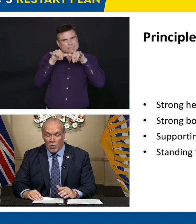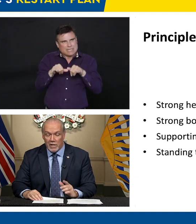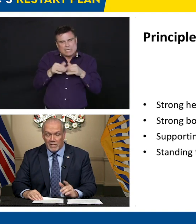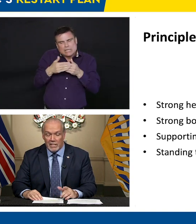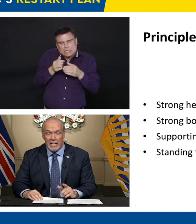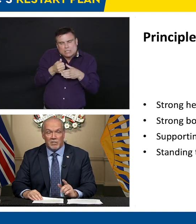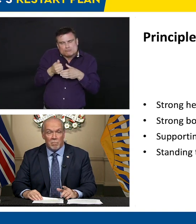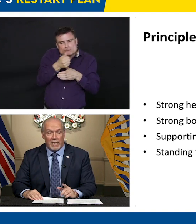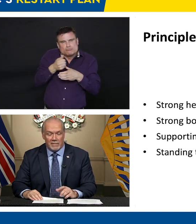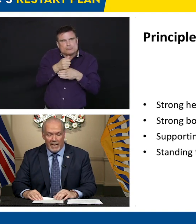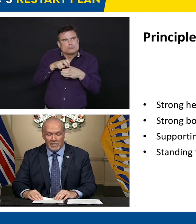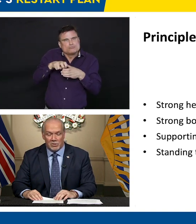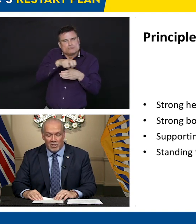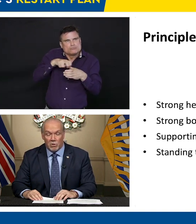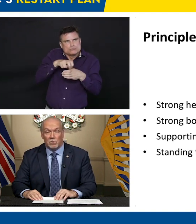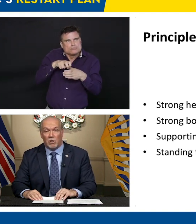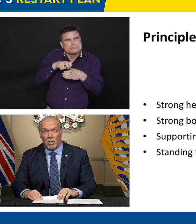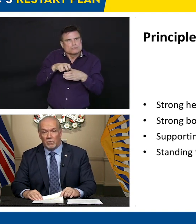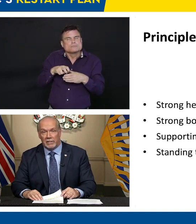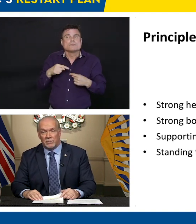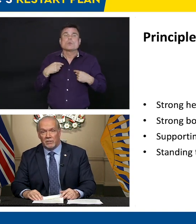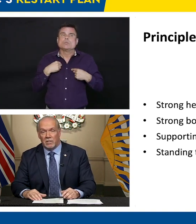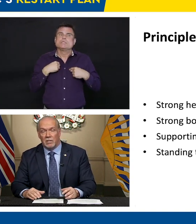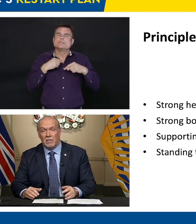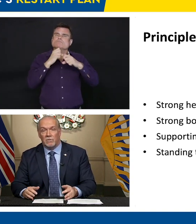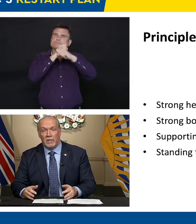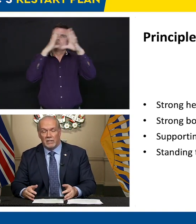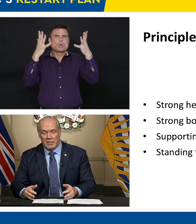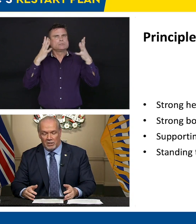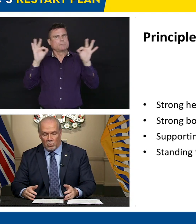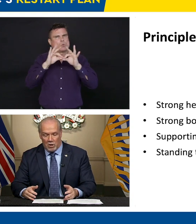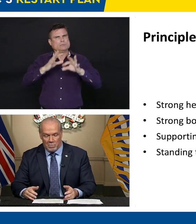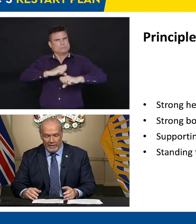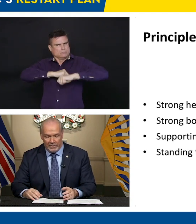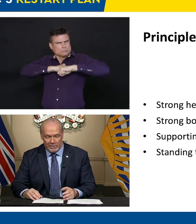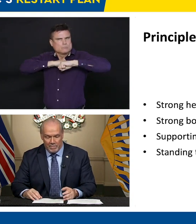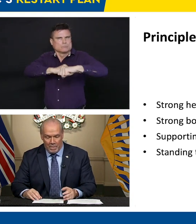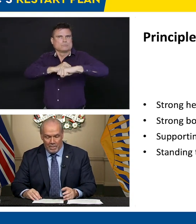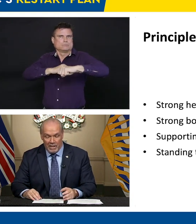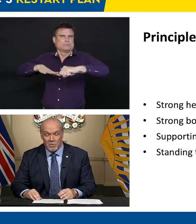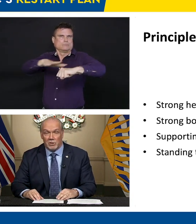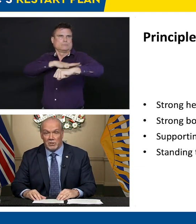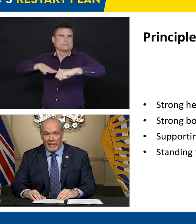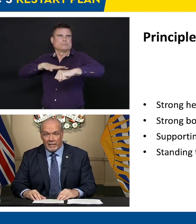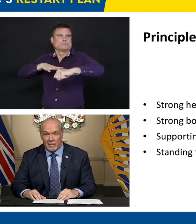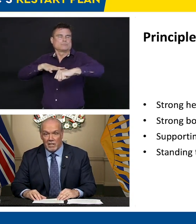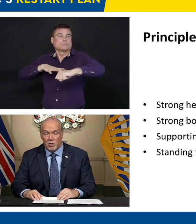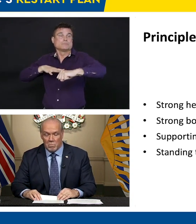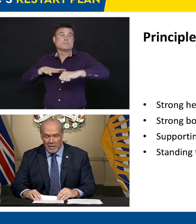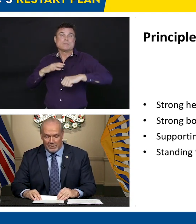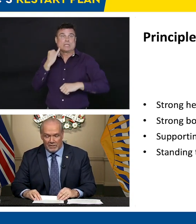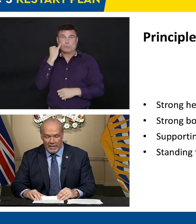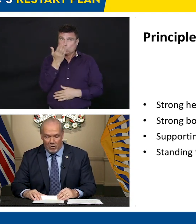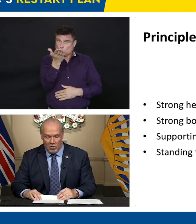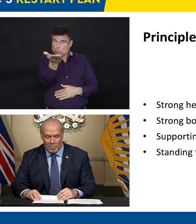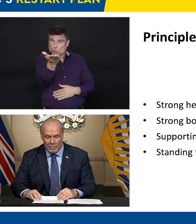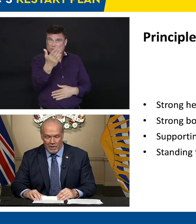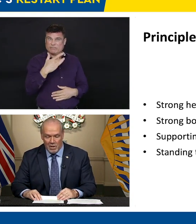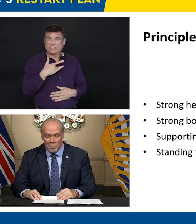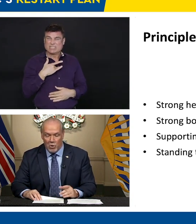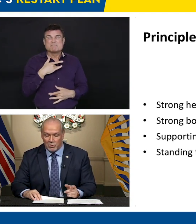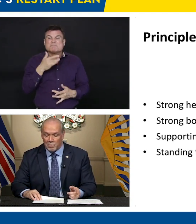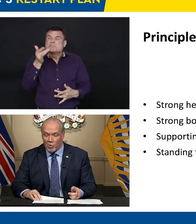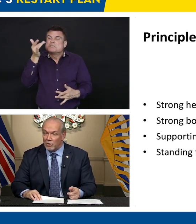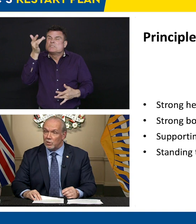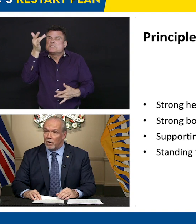And we're going to need to maintain zero tolerance for illness in the workplace. If you're sick, you must stay home.